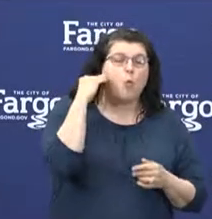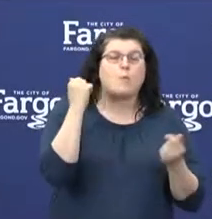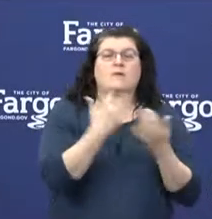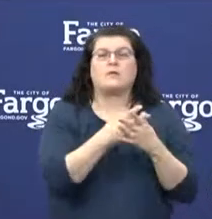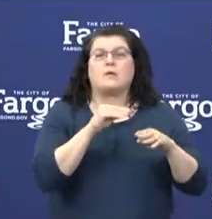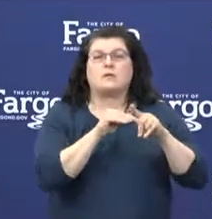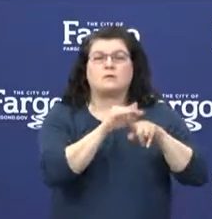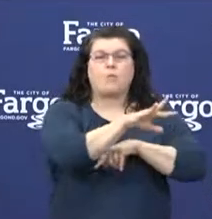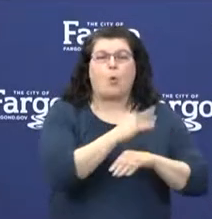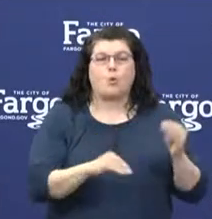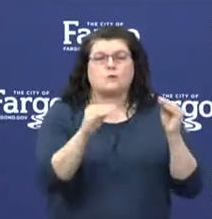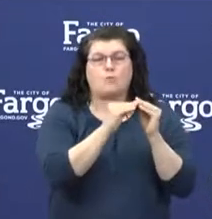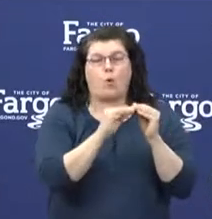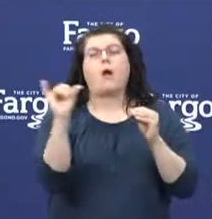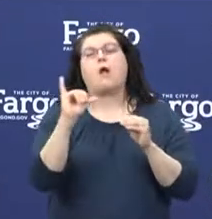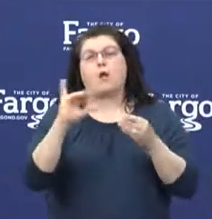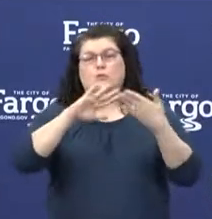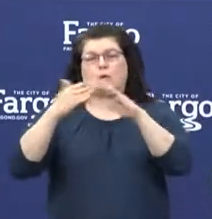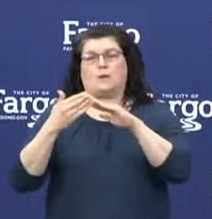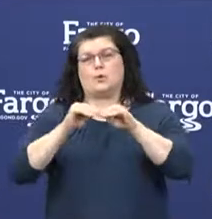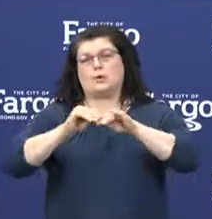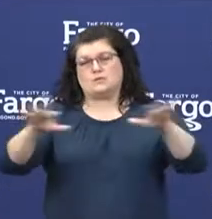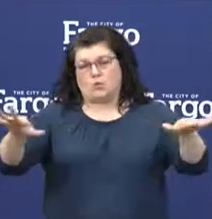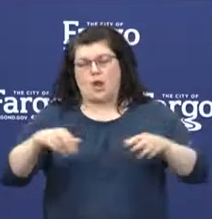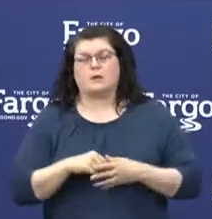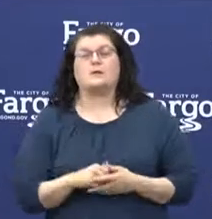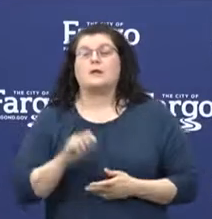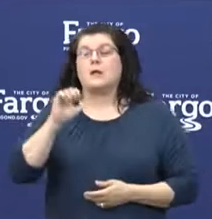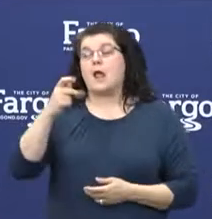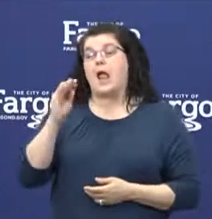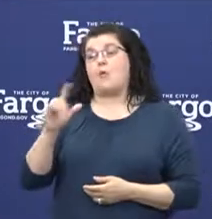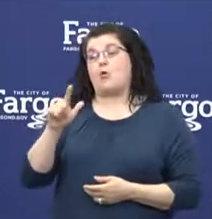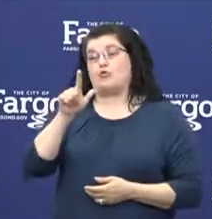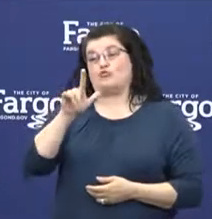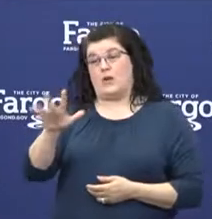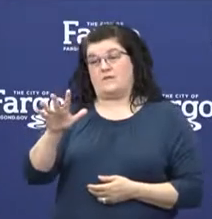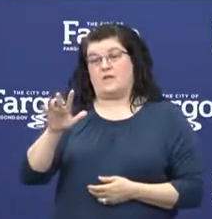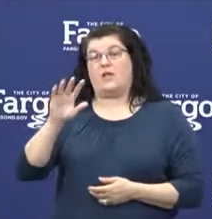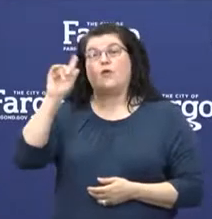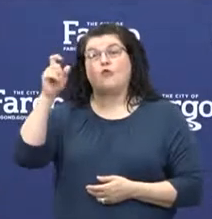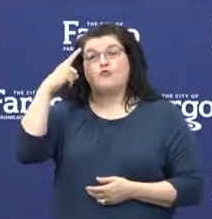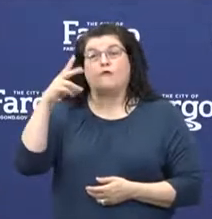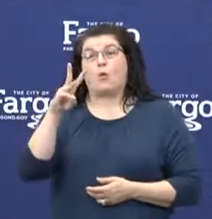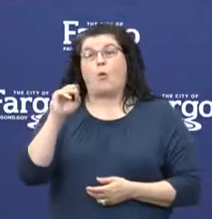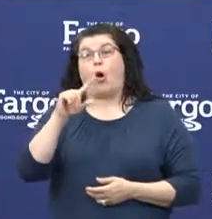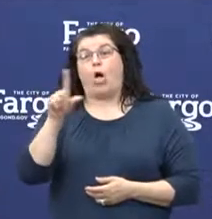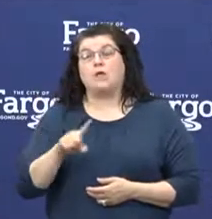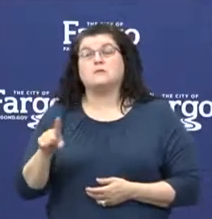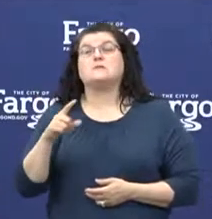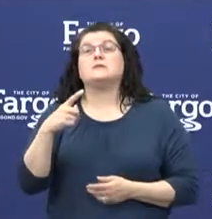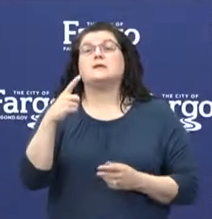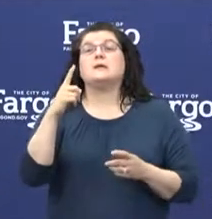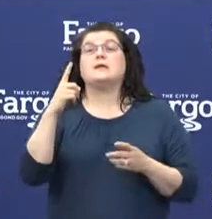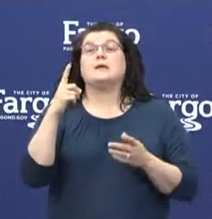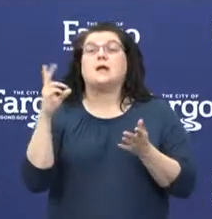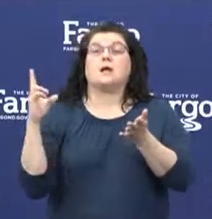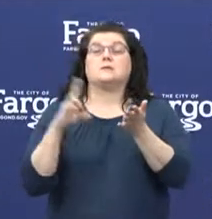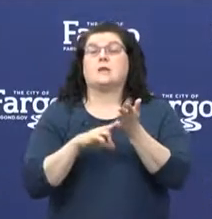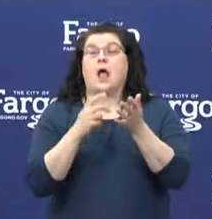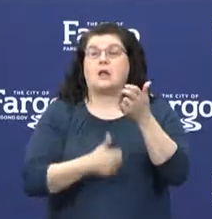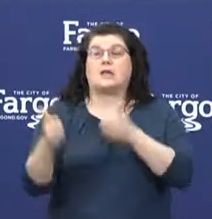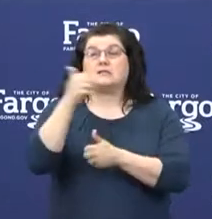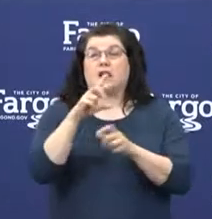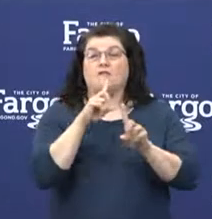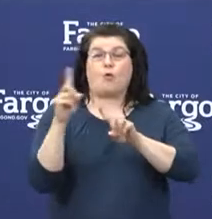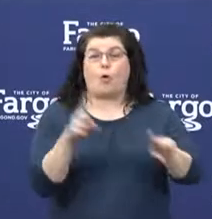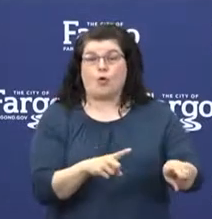have a lot of community spread. On April 25th, Governor Walz signed an executive order authorizing